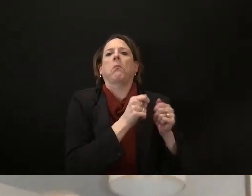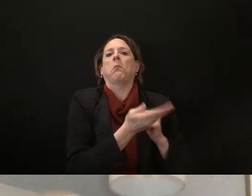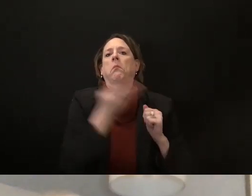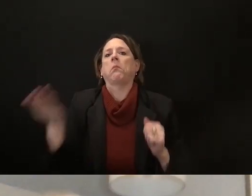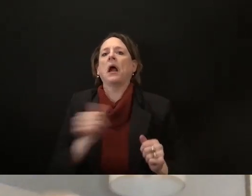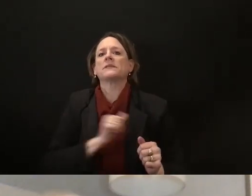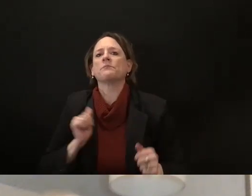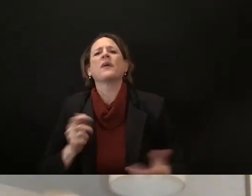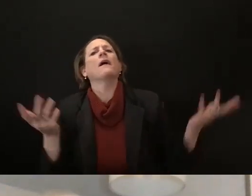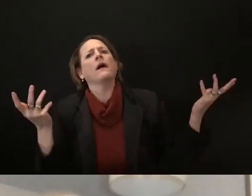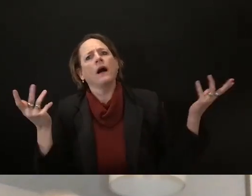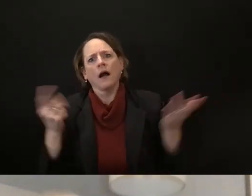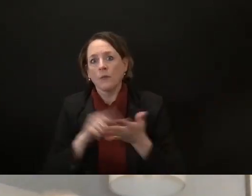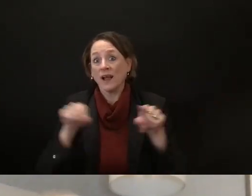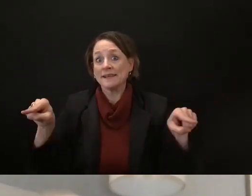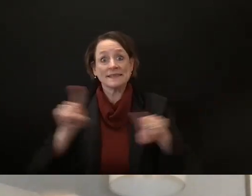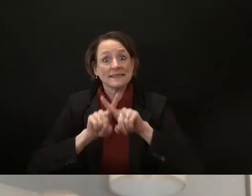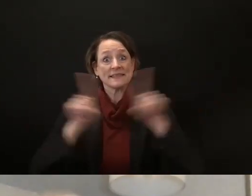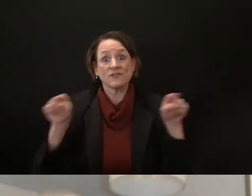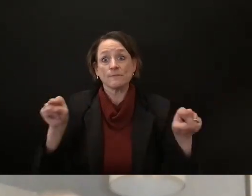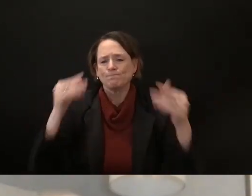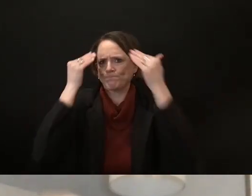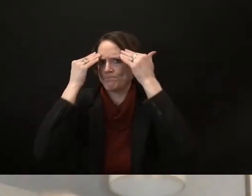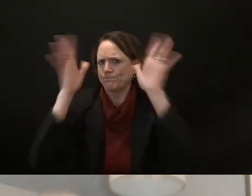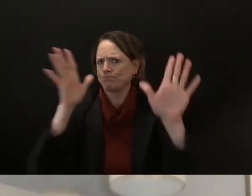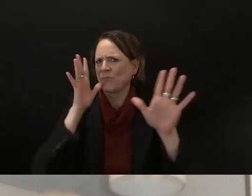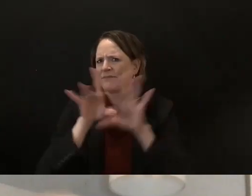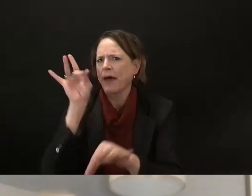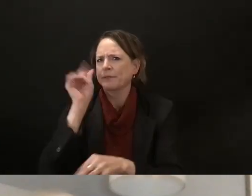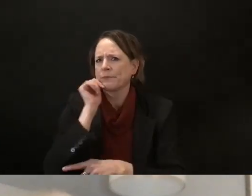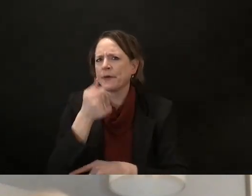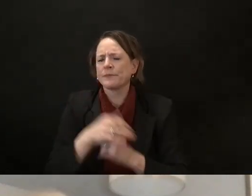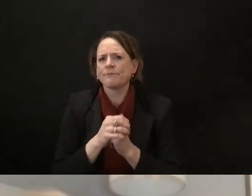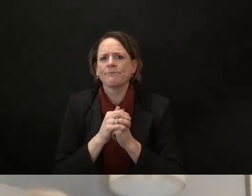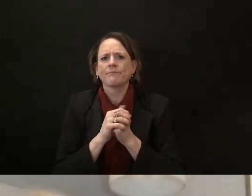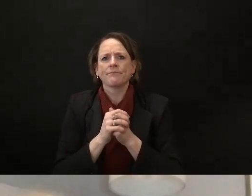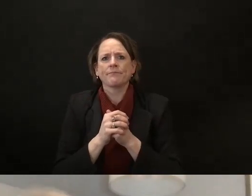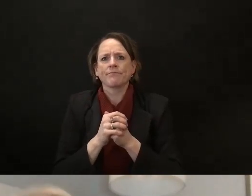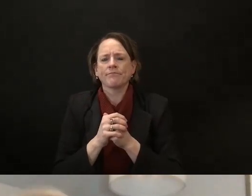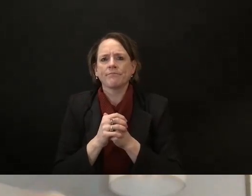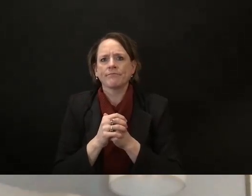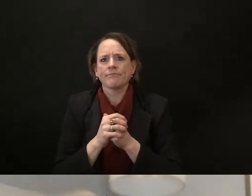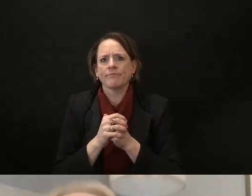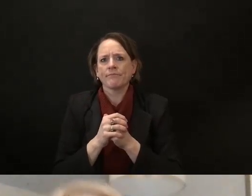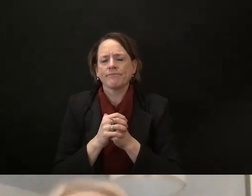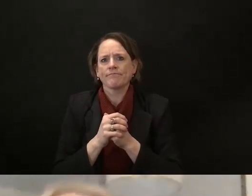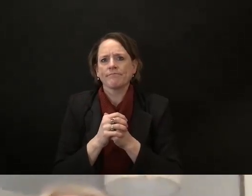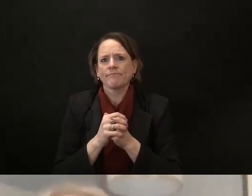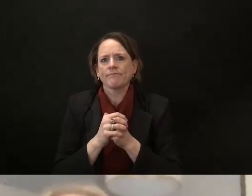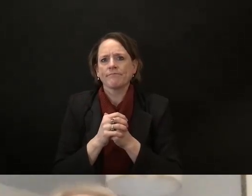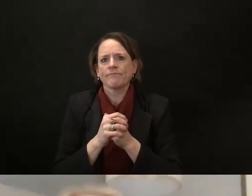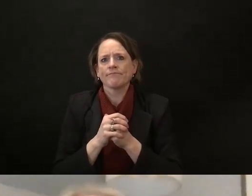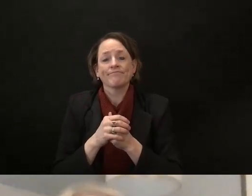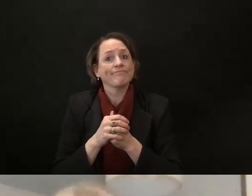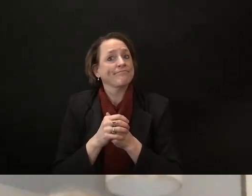we'll see what happens tomorrow through the assembly and then all eyes are on the senate there is no there is no statement i've heard from the senate republican